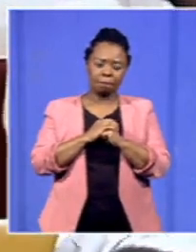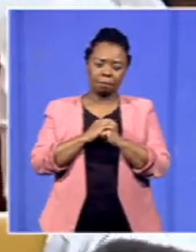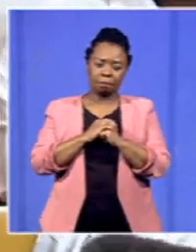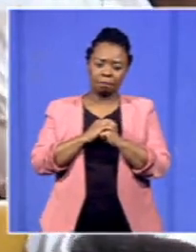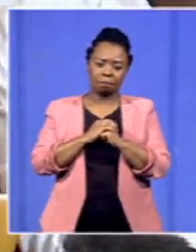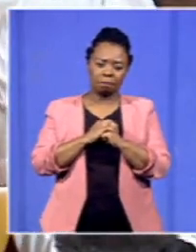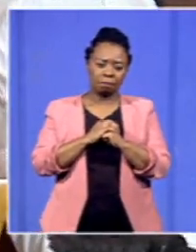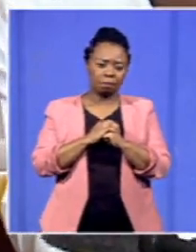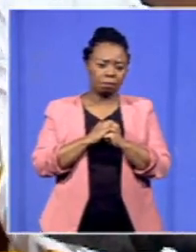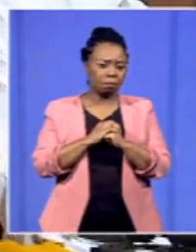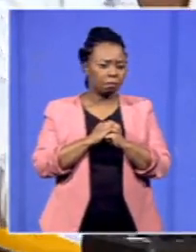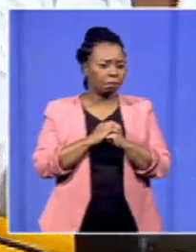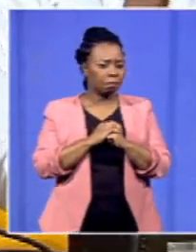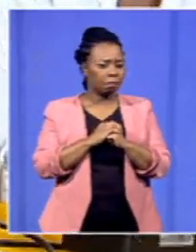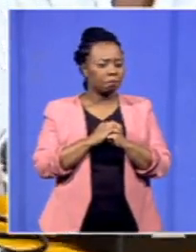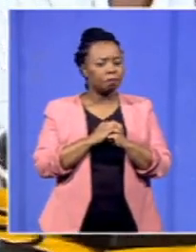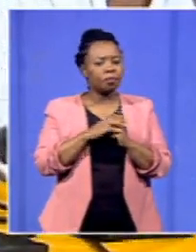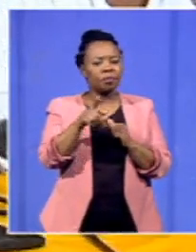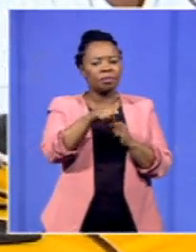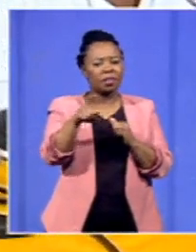why haven't you approach the courts